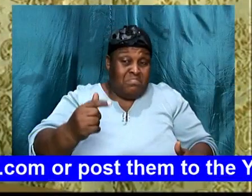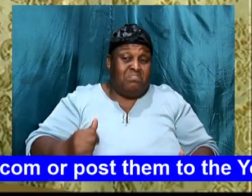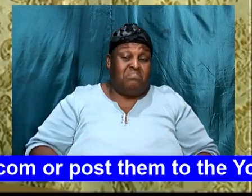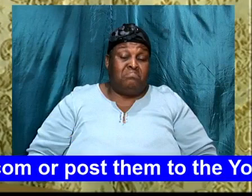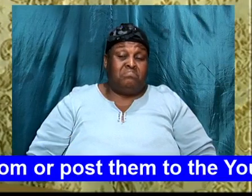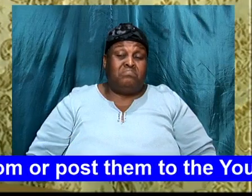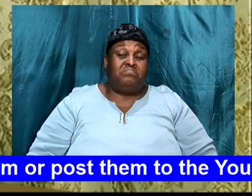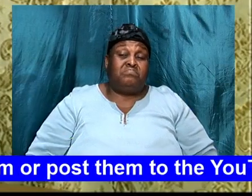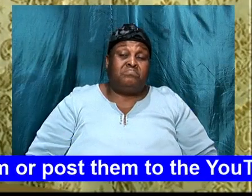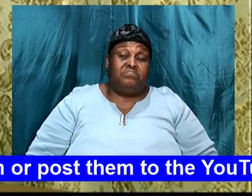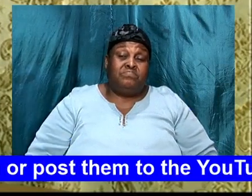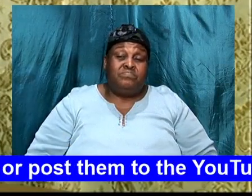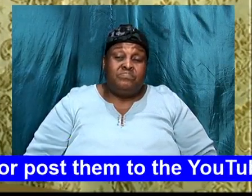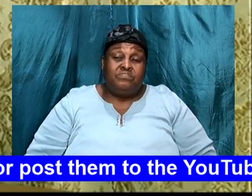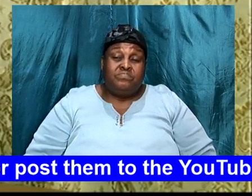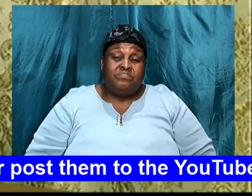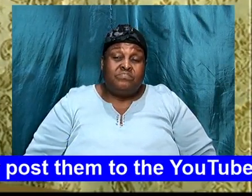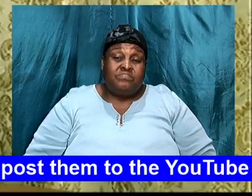he is saying,